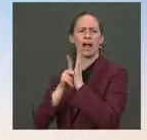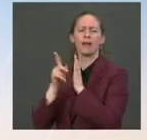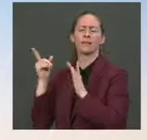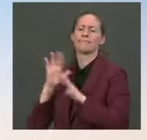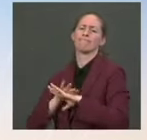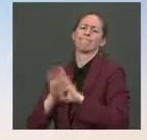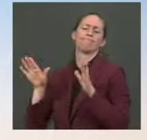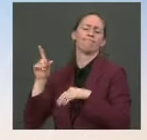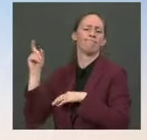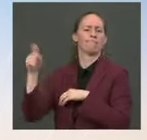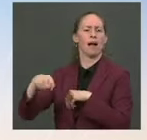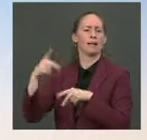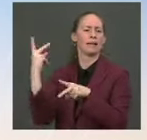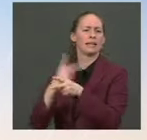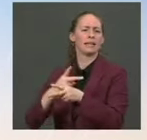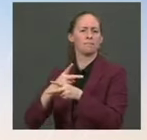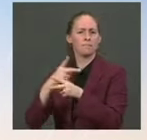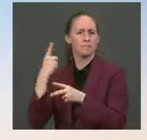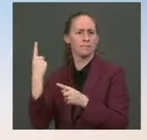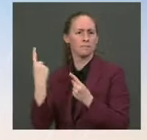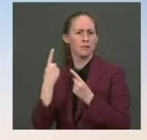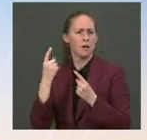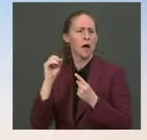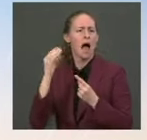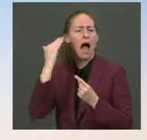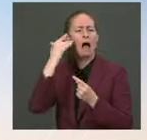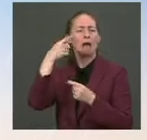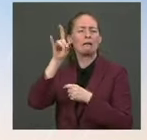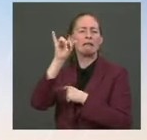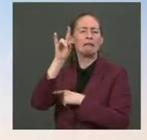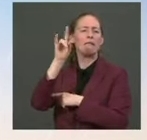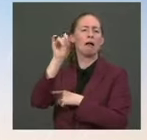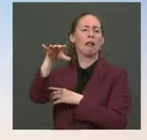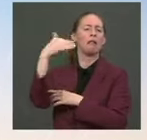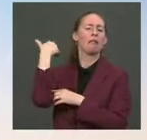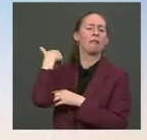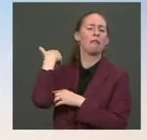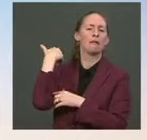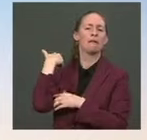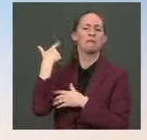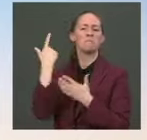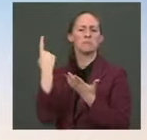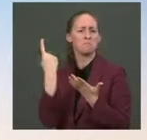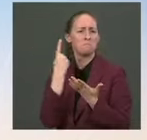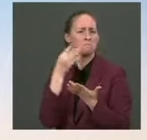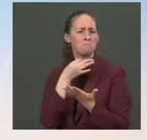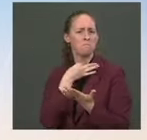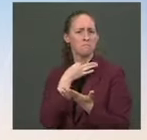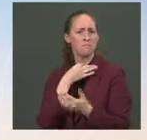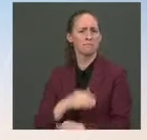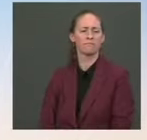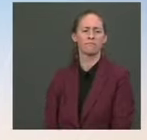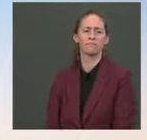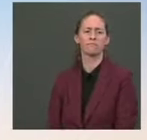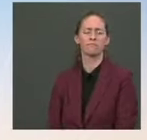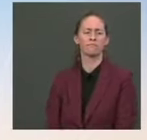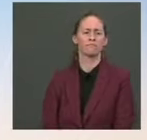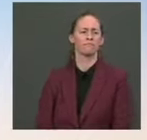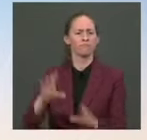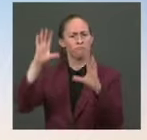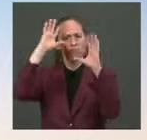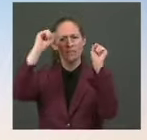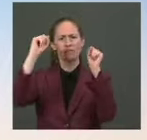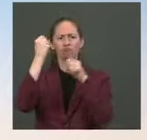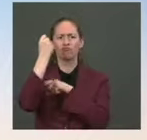that you could kind of lay out? I know you've done that before on previous legislation. Ms. He understands that he may not get